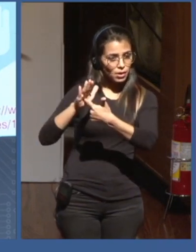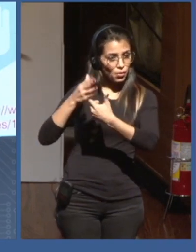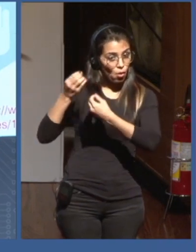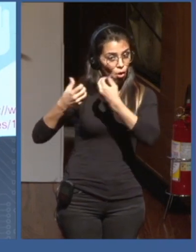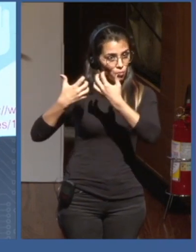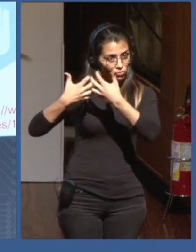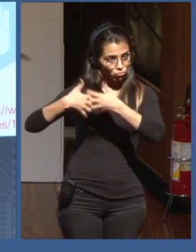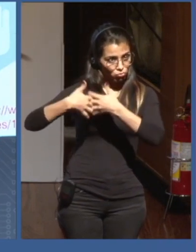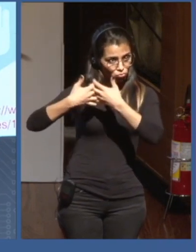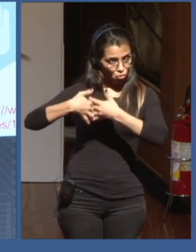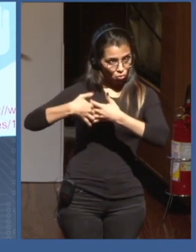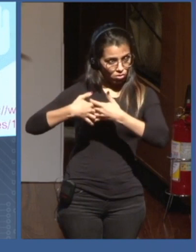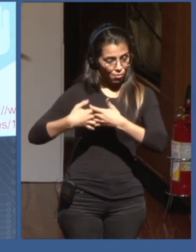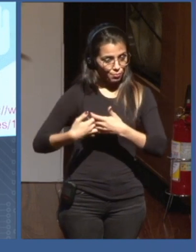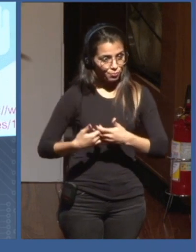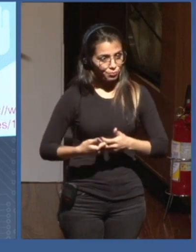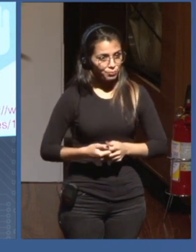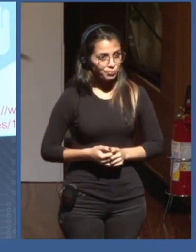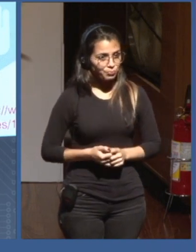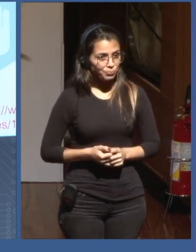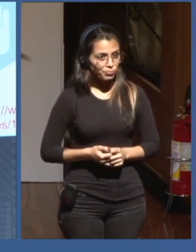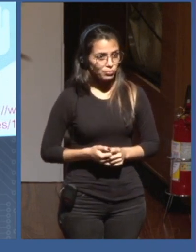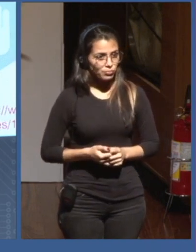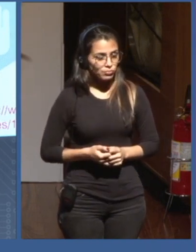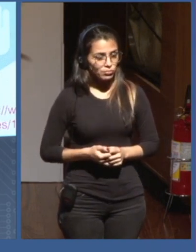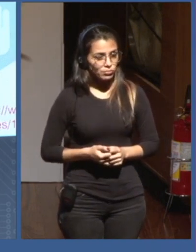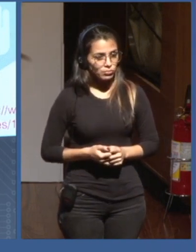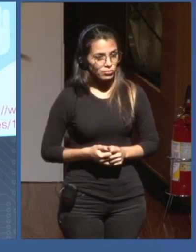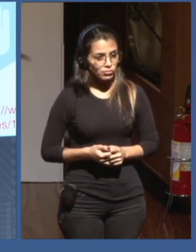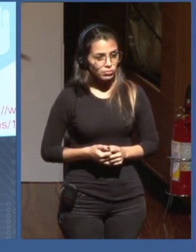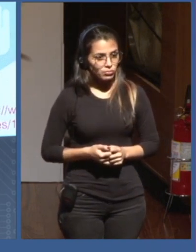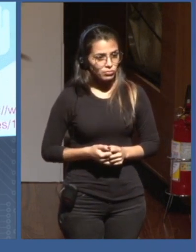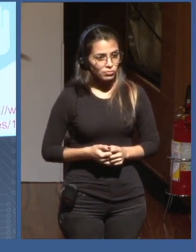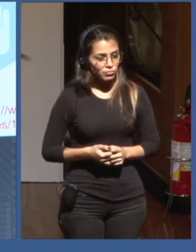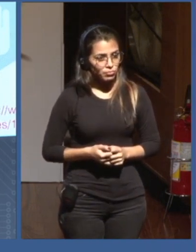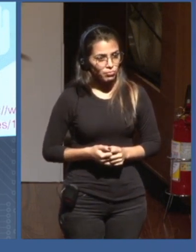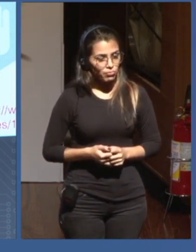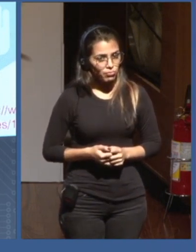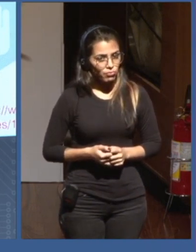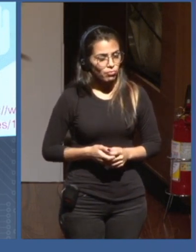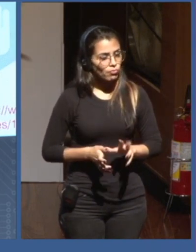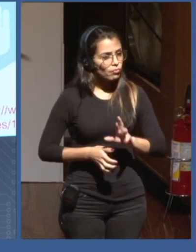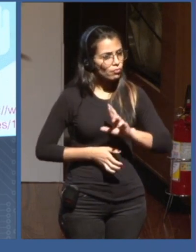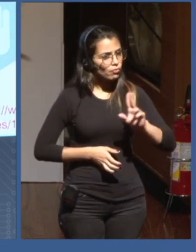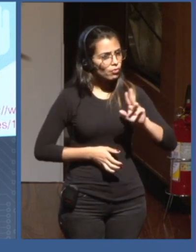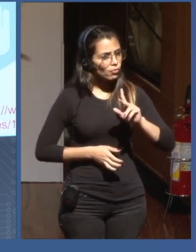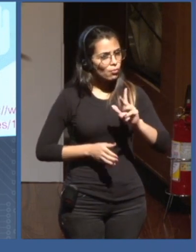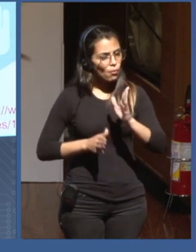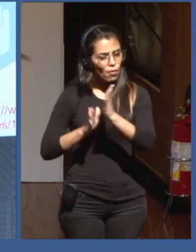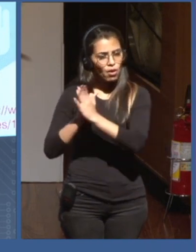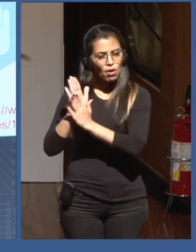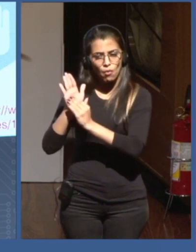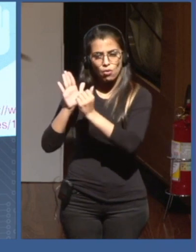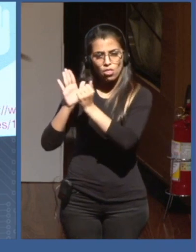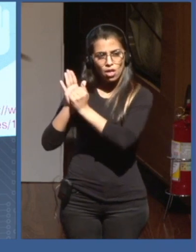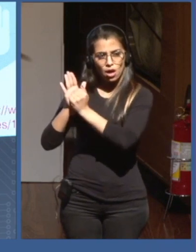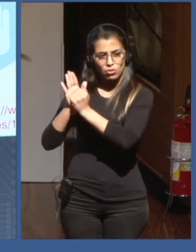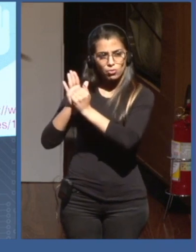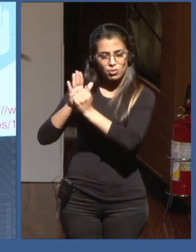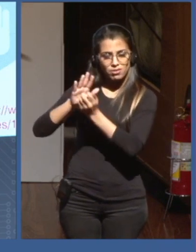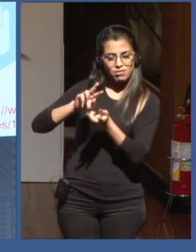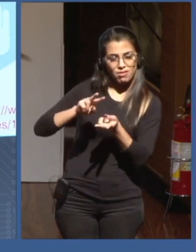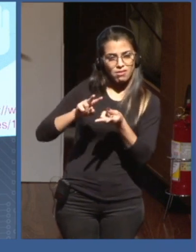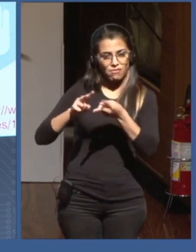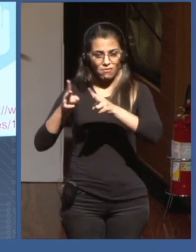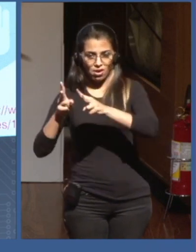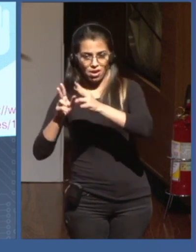is that it's not the data that goes to the algorithm, or go to the algorithms. It's the algorithms that go to